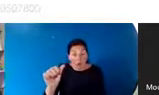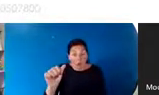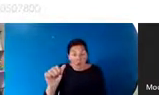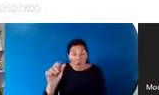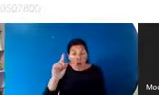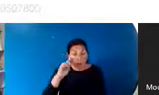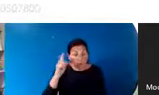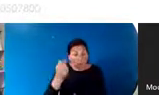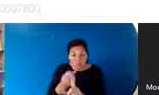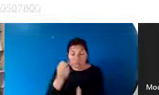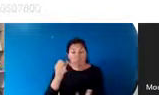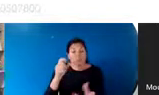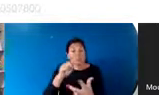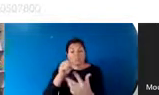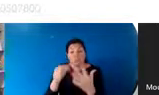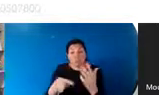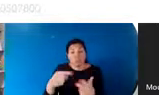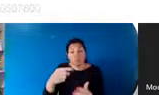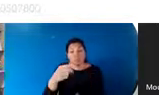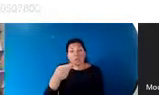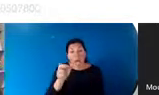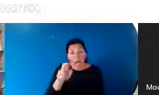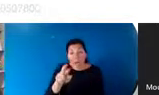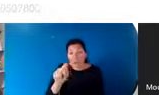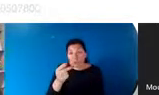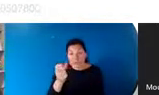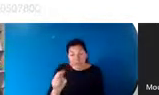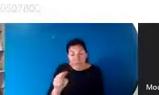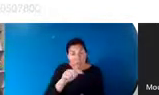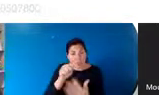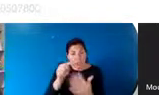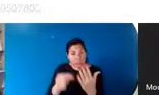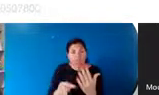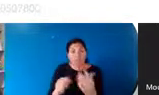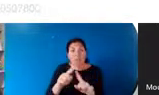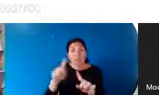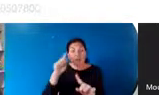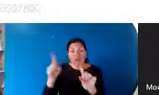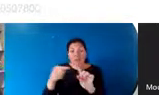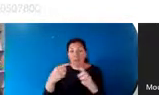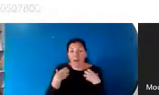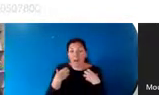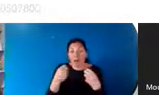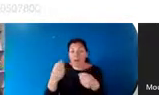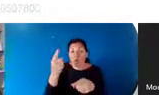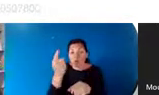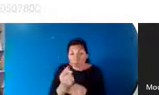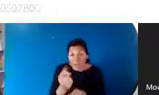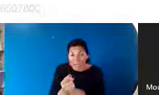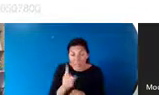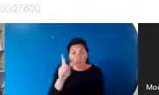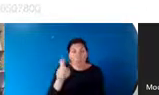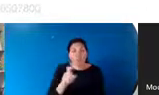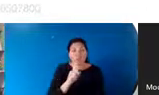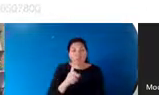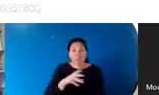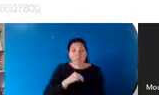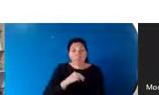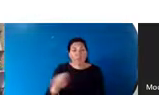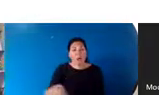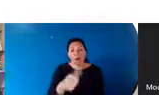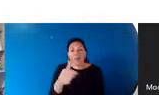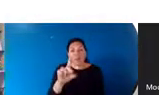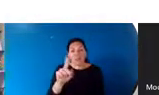All these other disorders went up during COVID. And I think a way of thinking about health correctly needs to embrace this full range of other disorders.